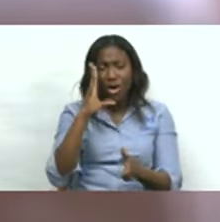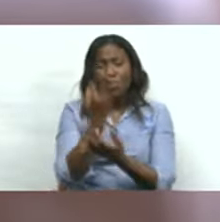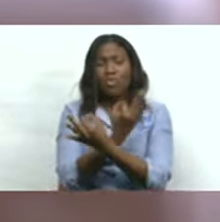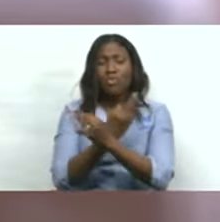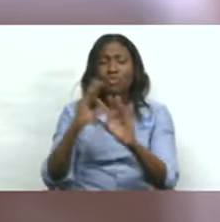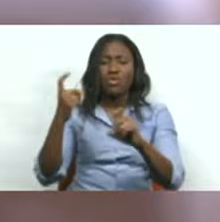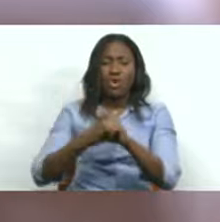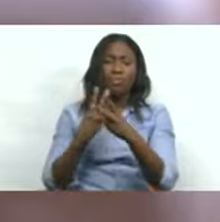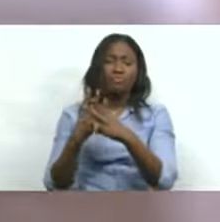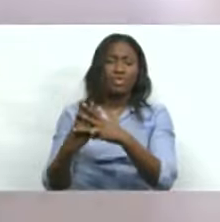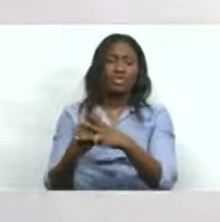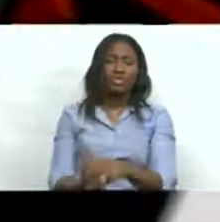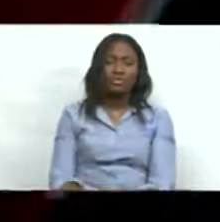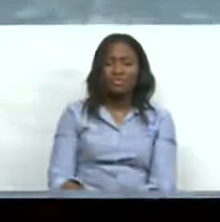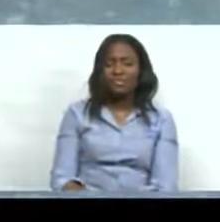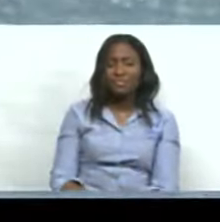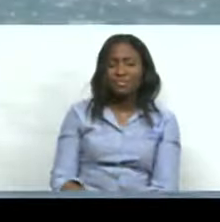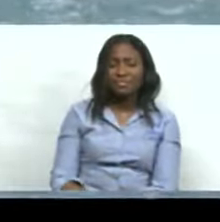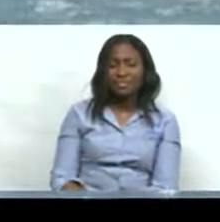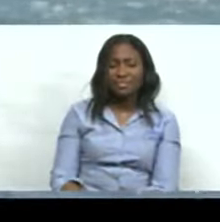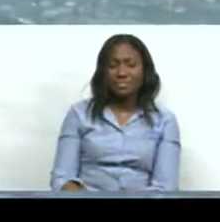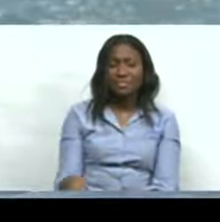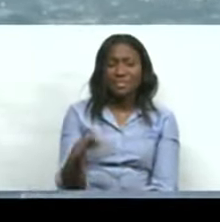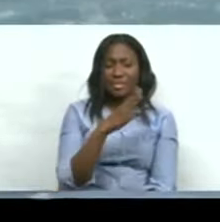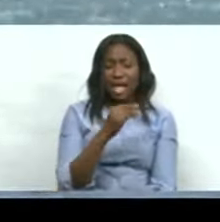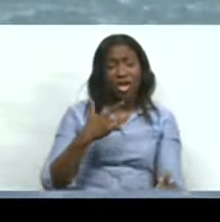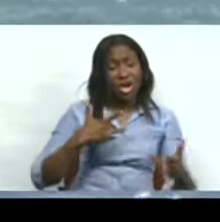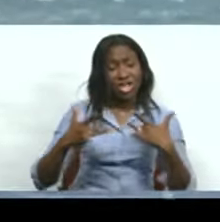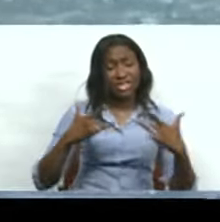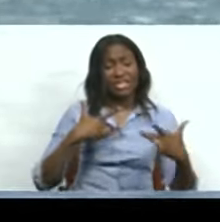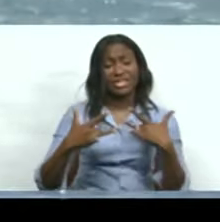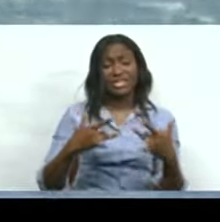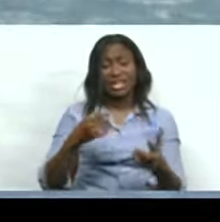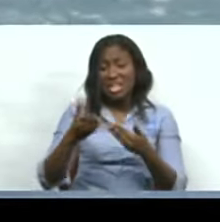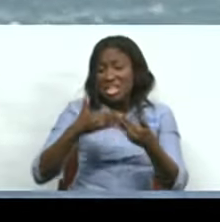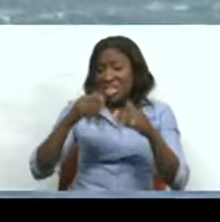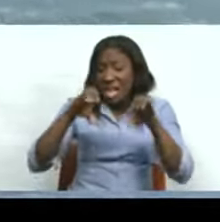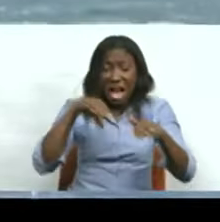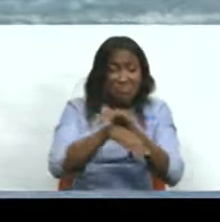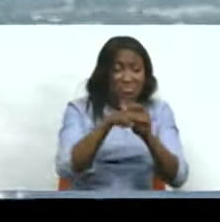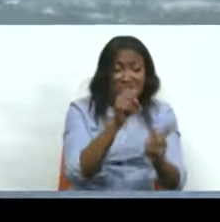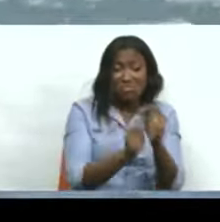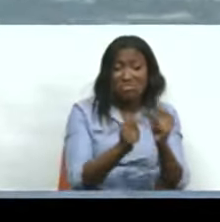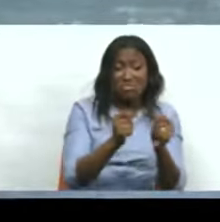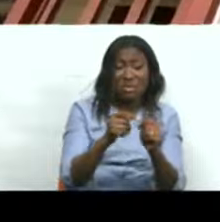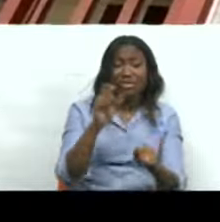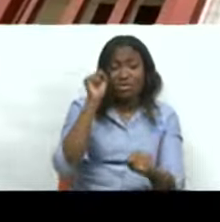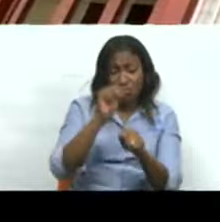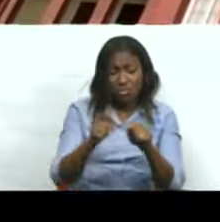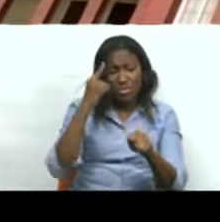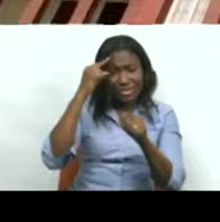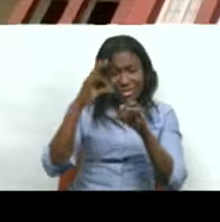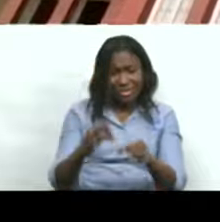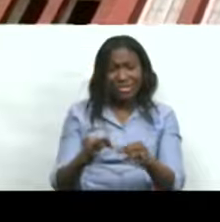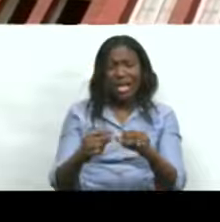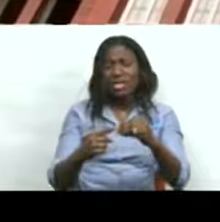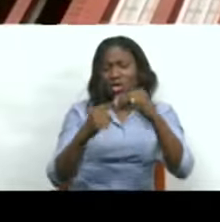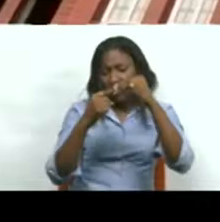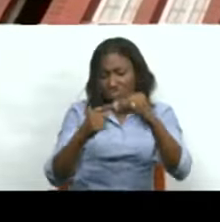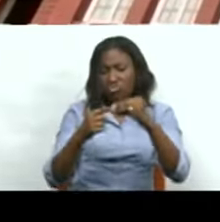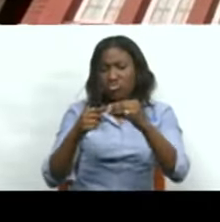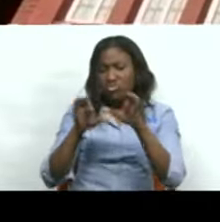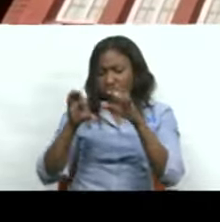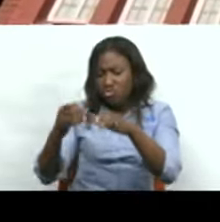released from prison. As concerns loom over the country's porous borders, a parliamentary committee recommends removing border security from